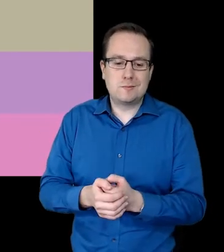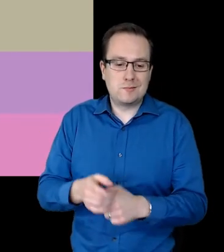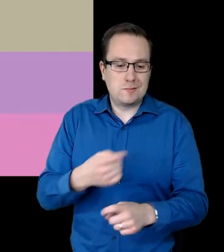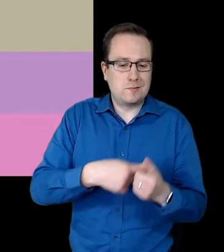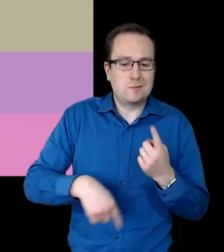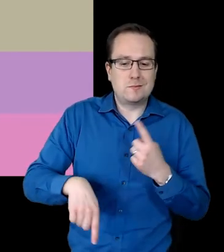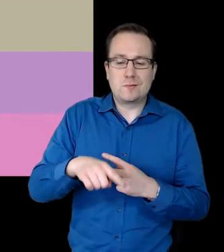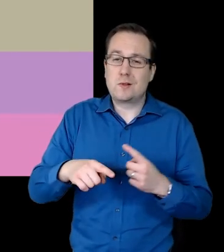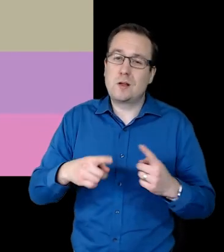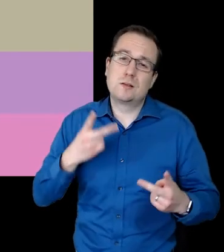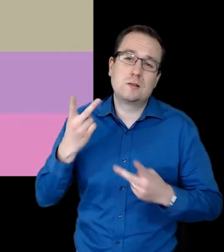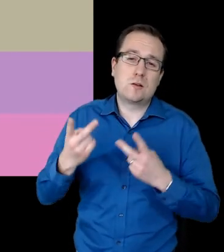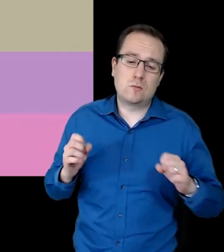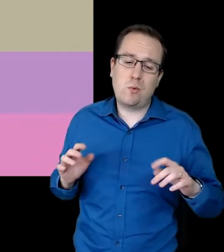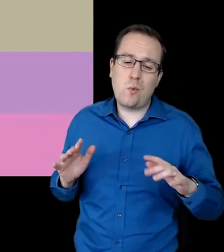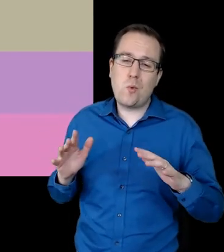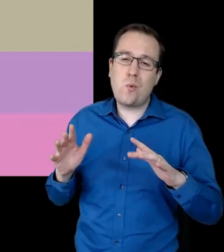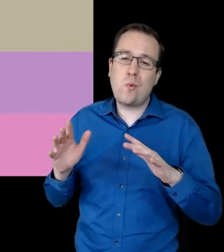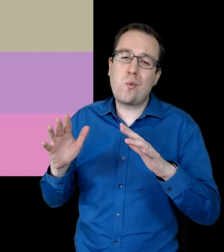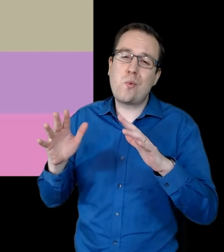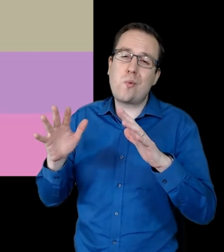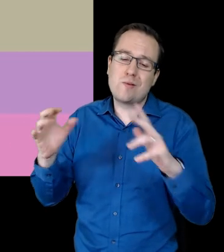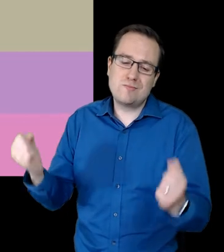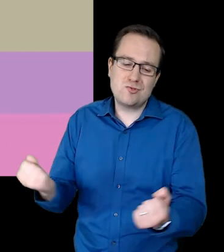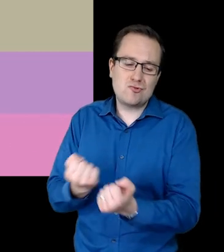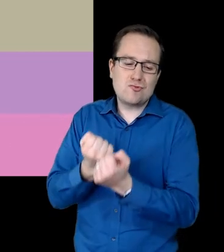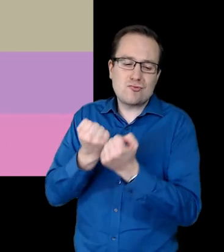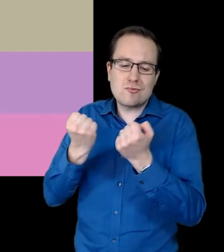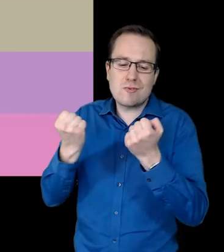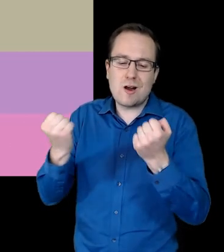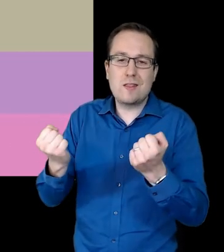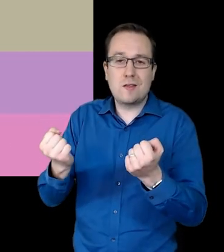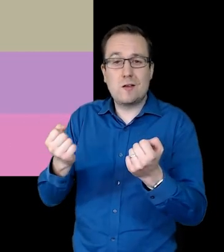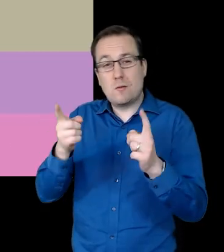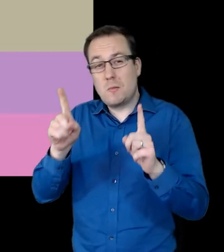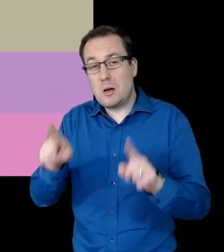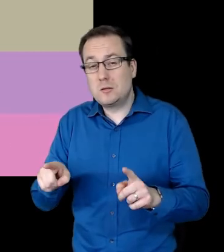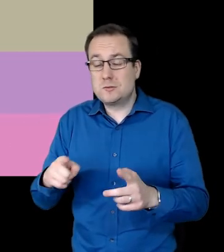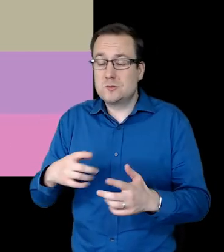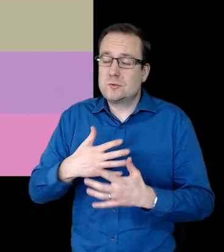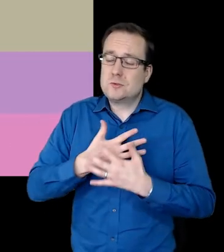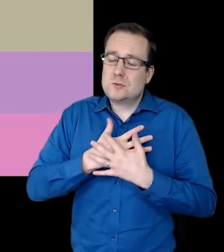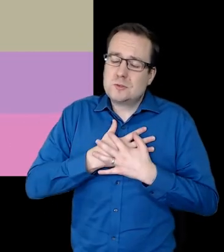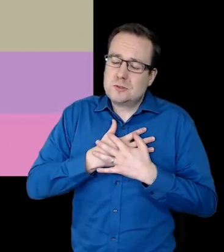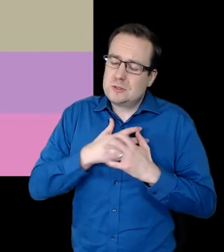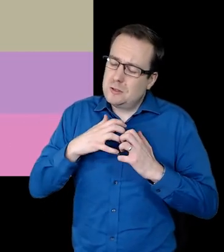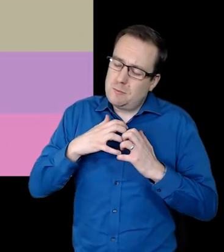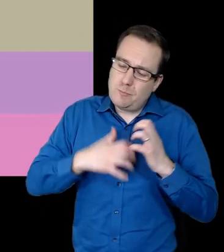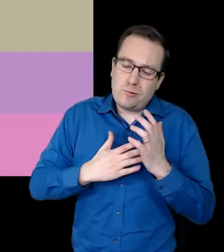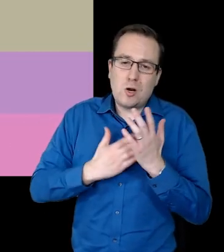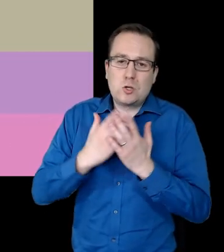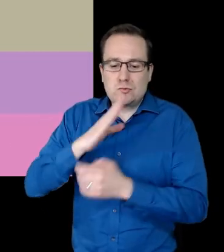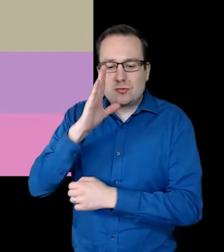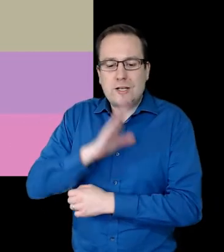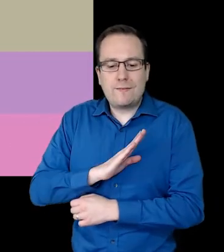Send hymns of strength for us that reckon free